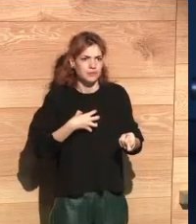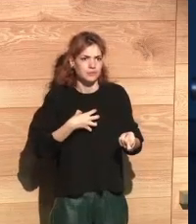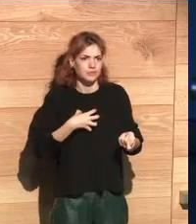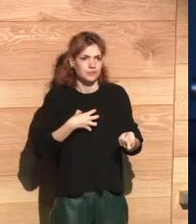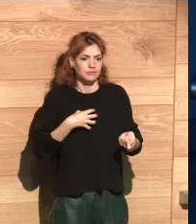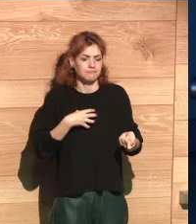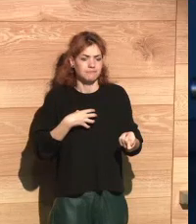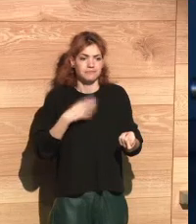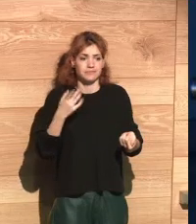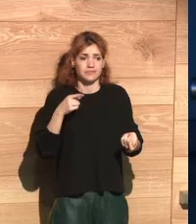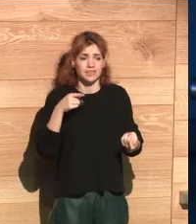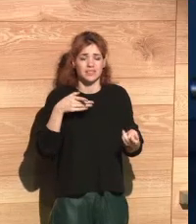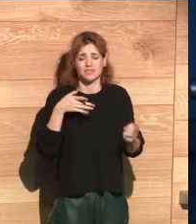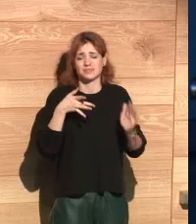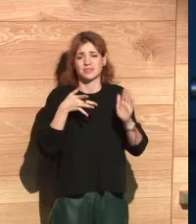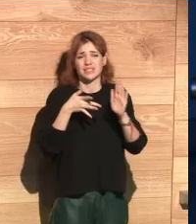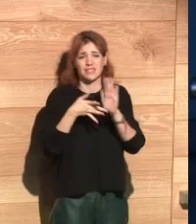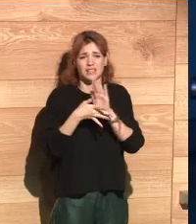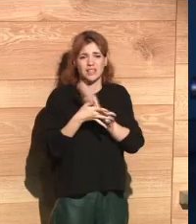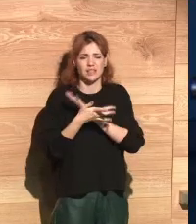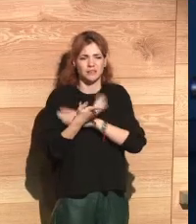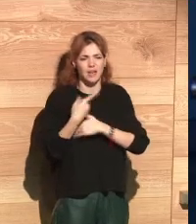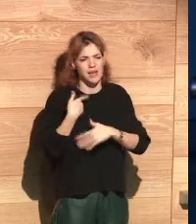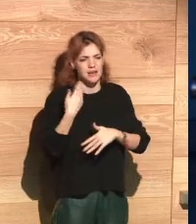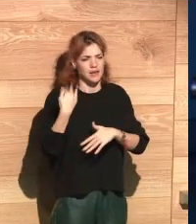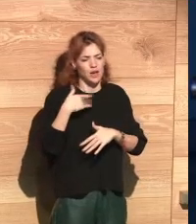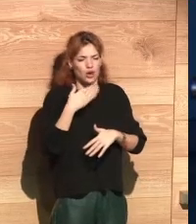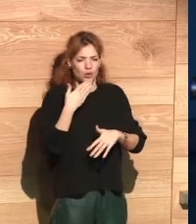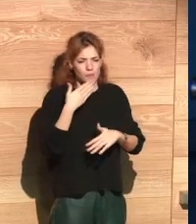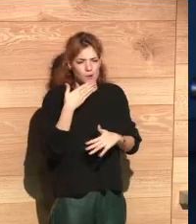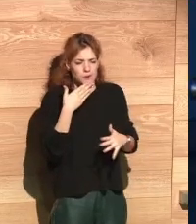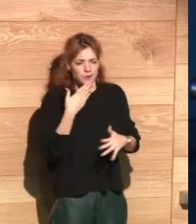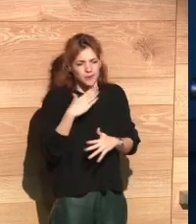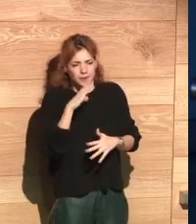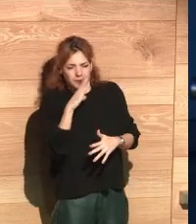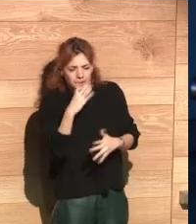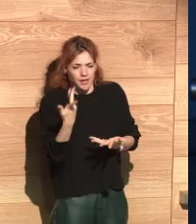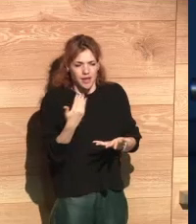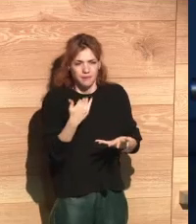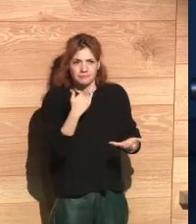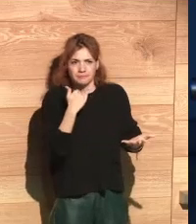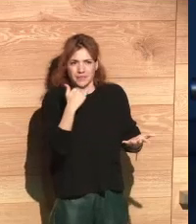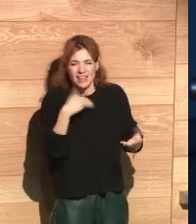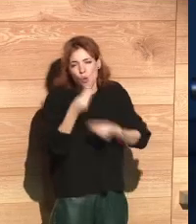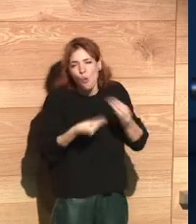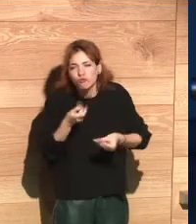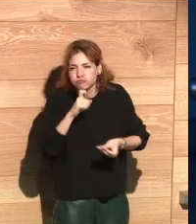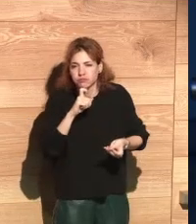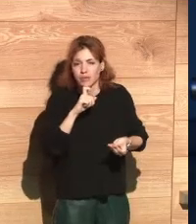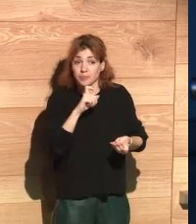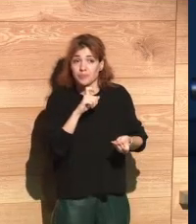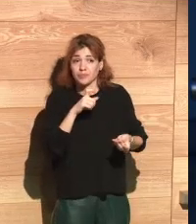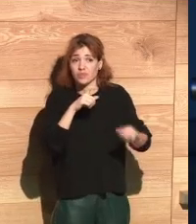control over their digital lives. And this has increased the concerns about the final use of data.